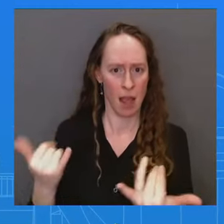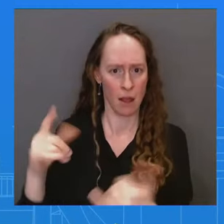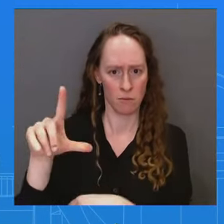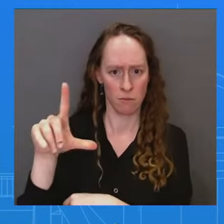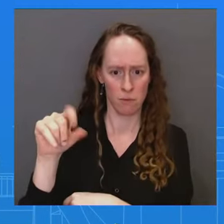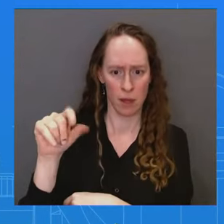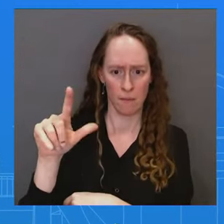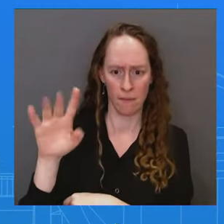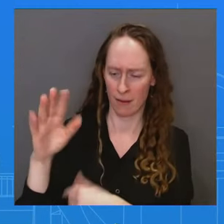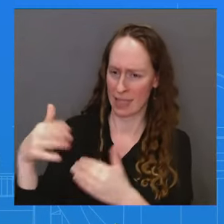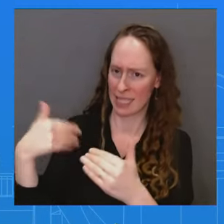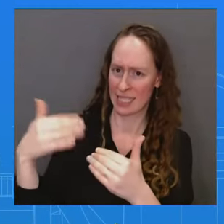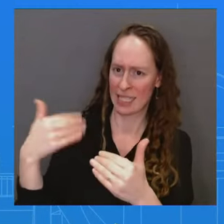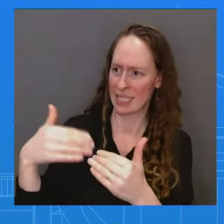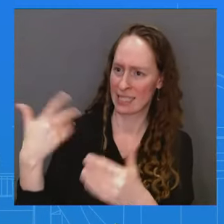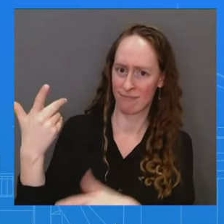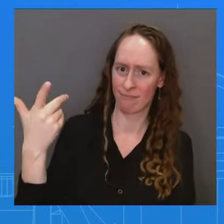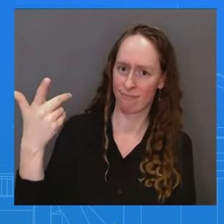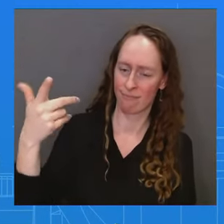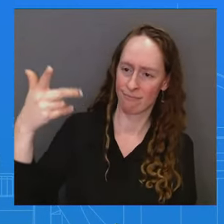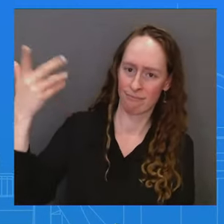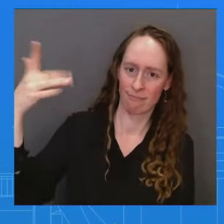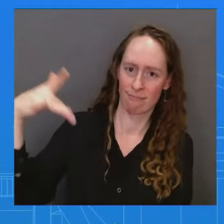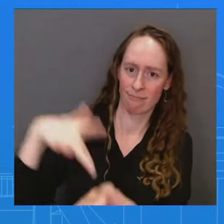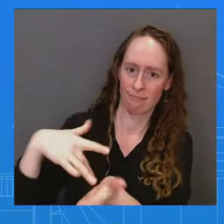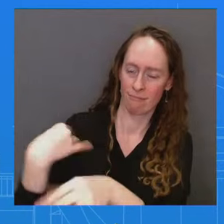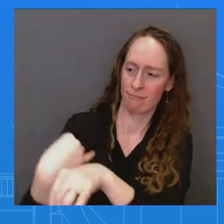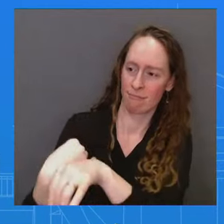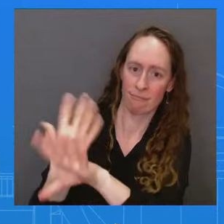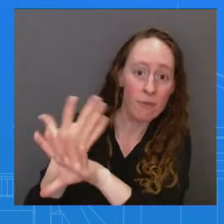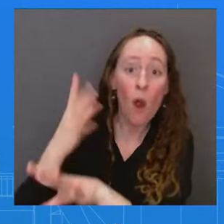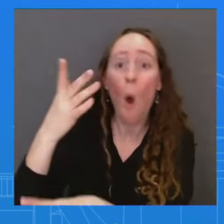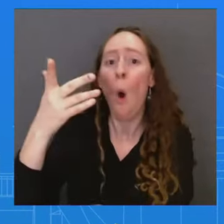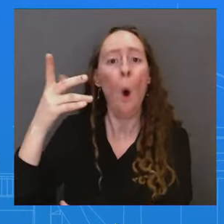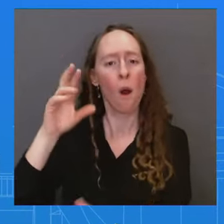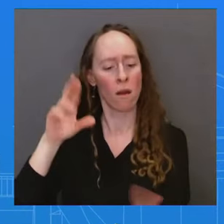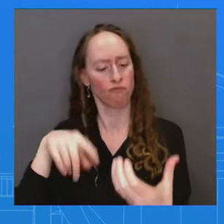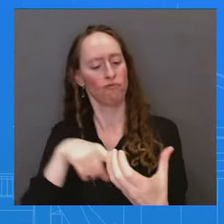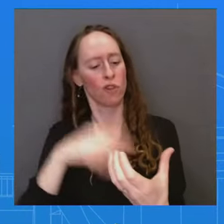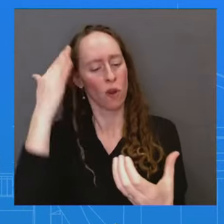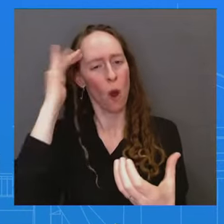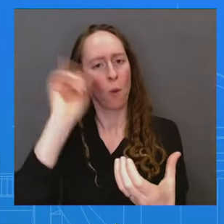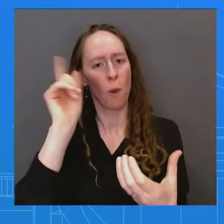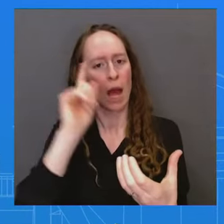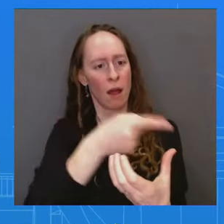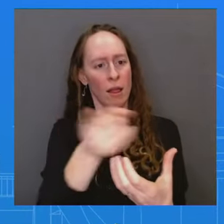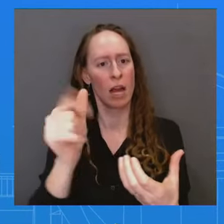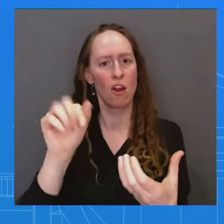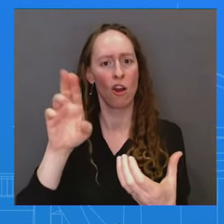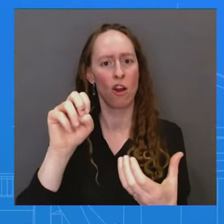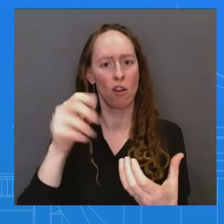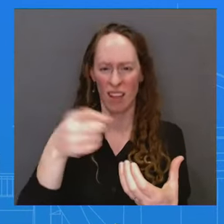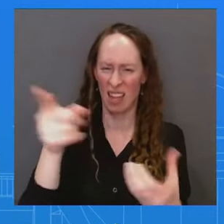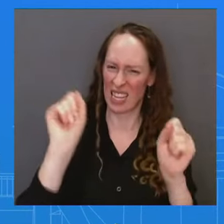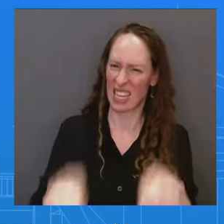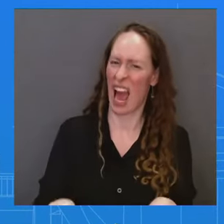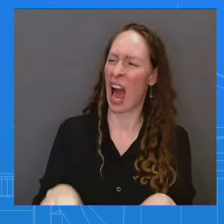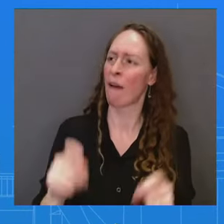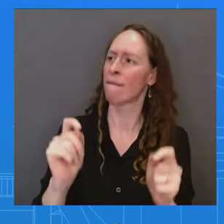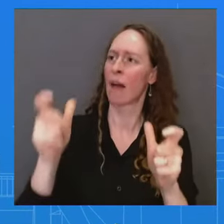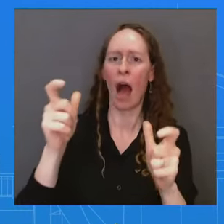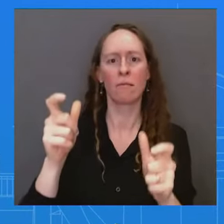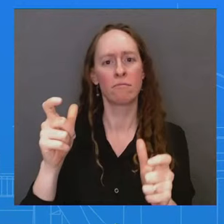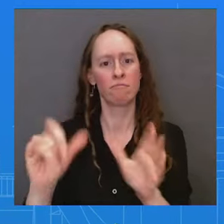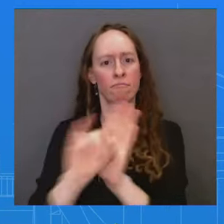pinged to locate me within a couple of feet where I can get the same kind of capability for my dog if I want, that